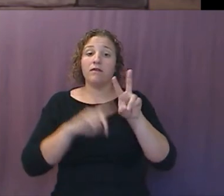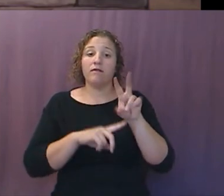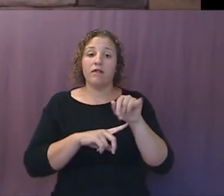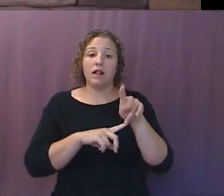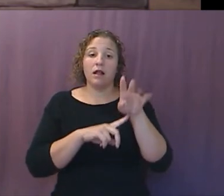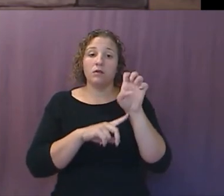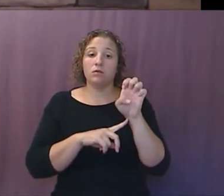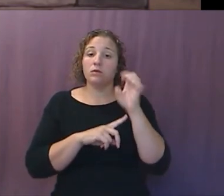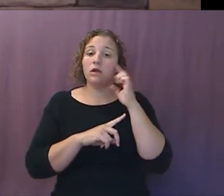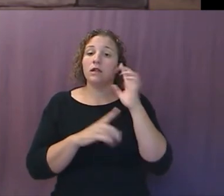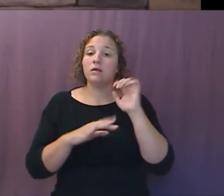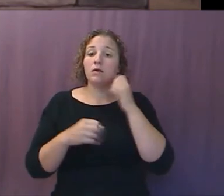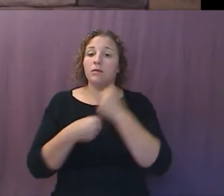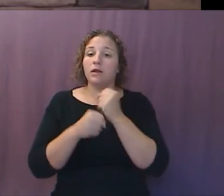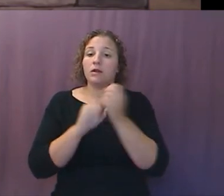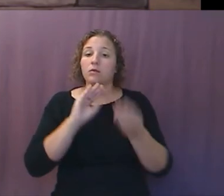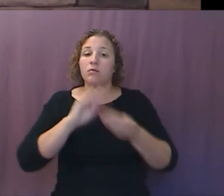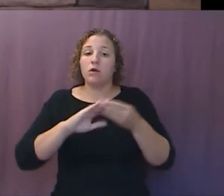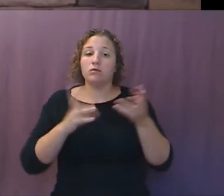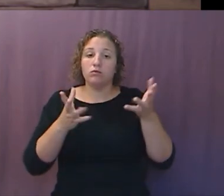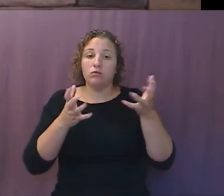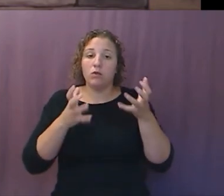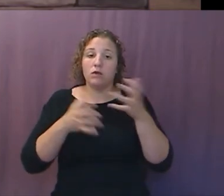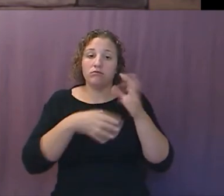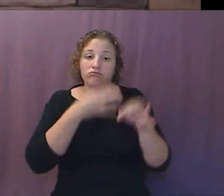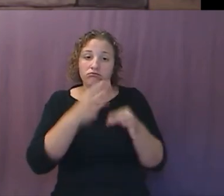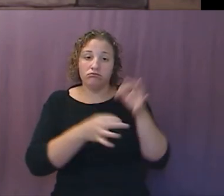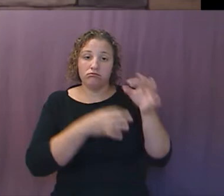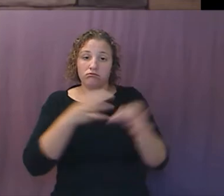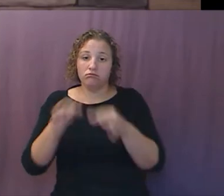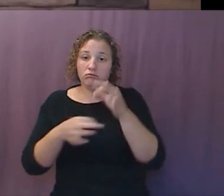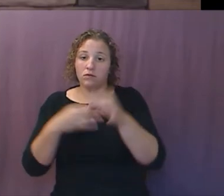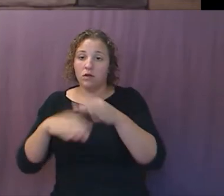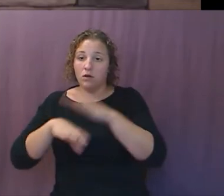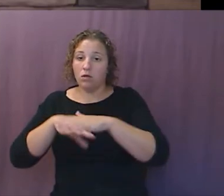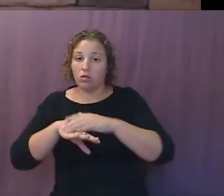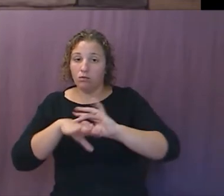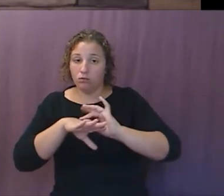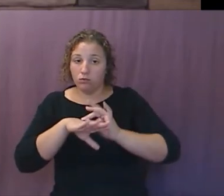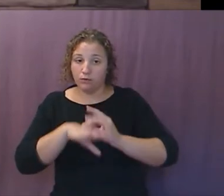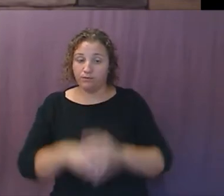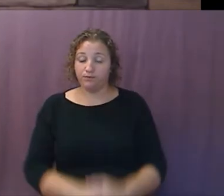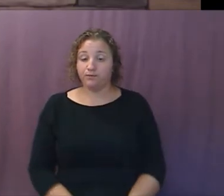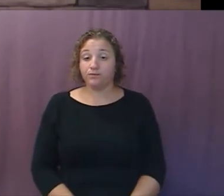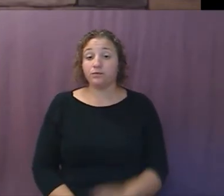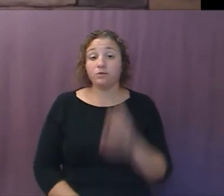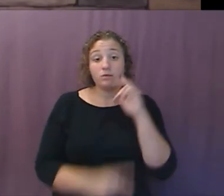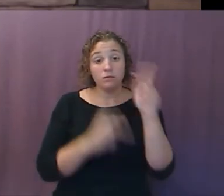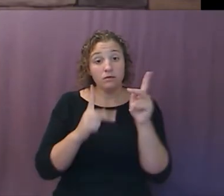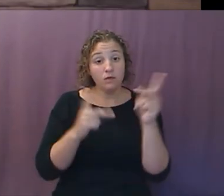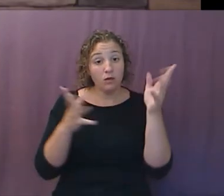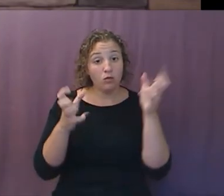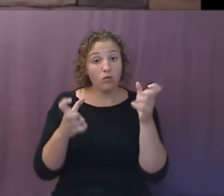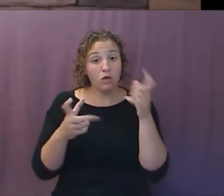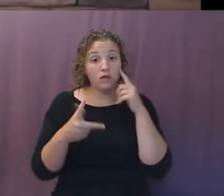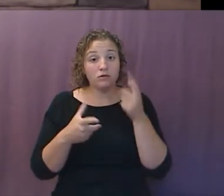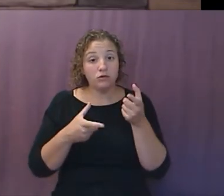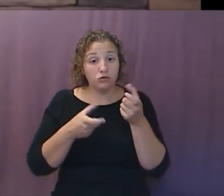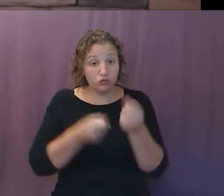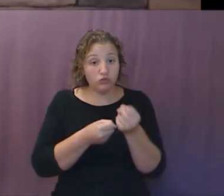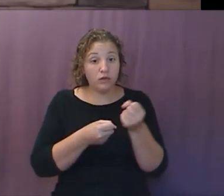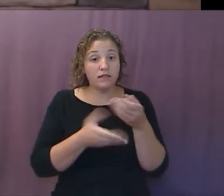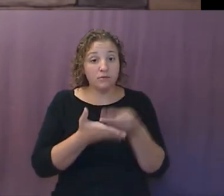gradually make it the most desirable medium of exchange around the globe. People hunger for trustworthy money.